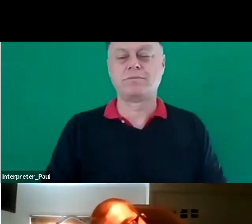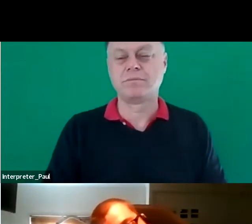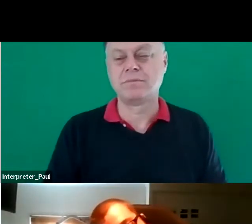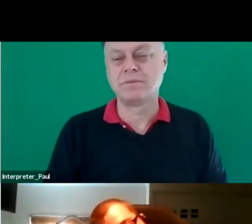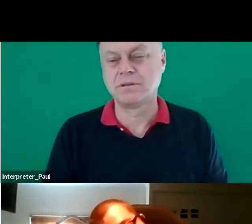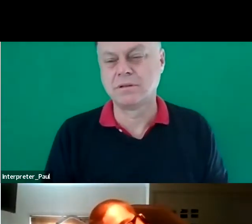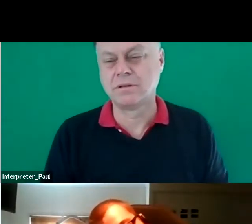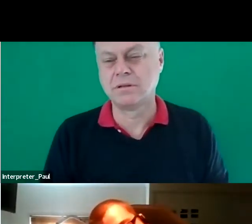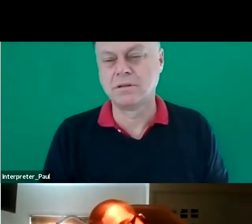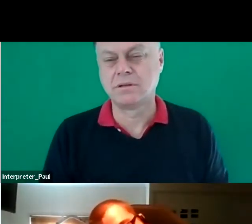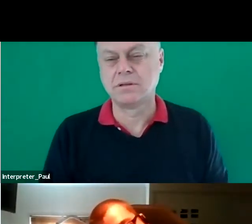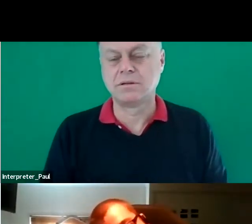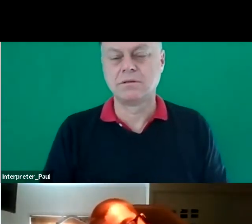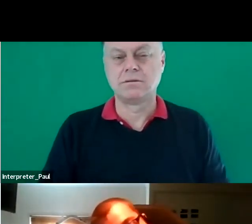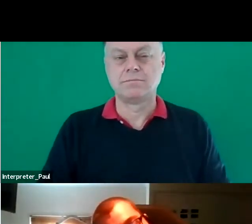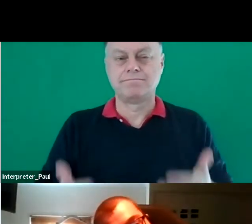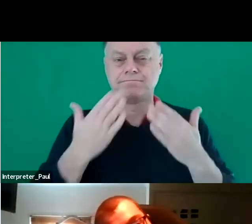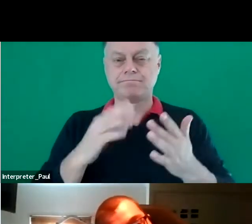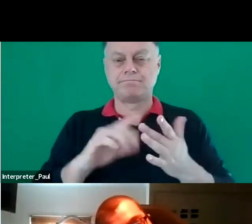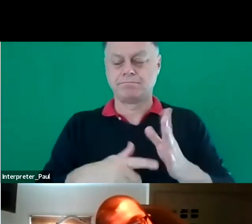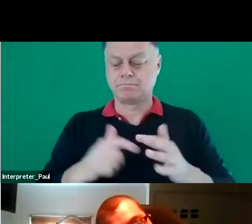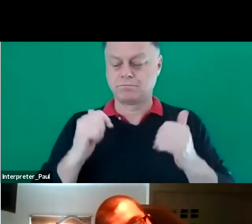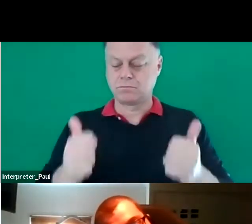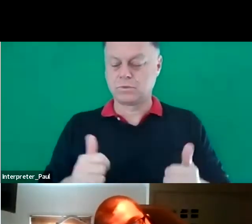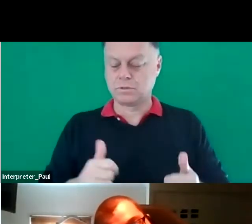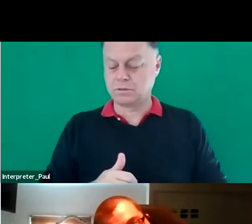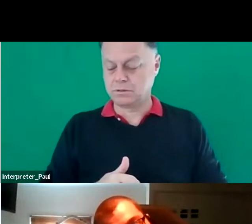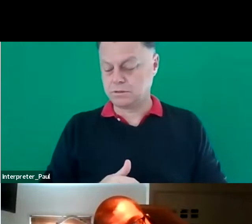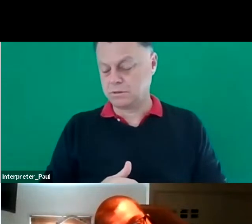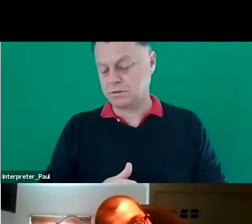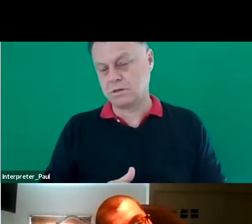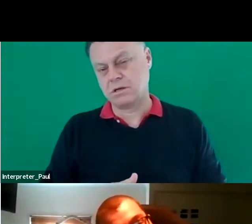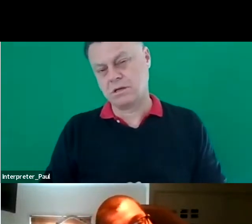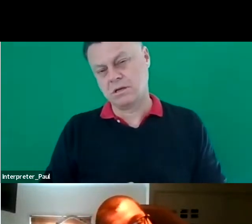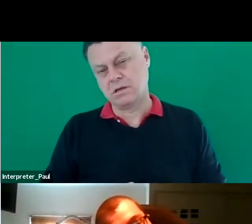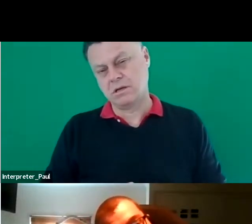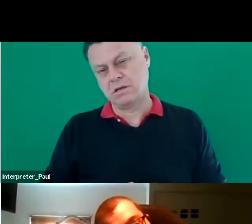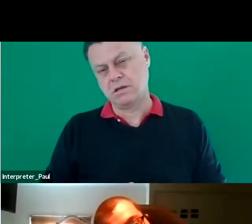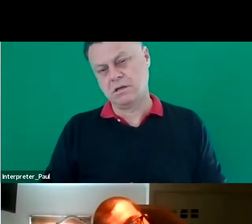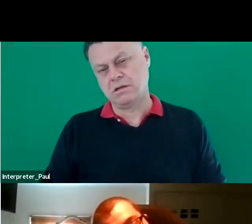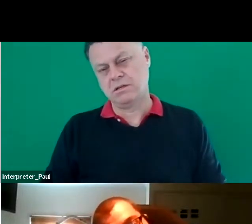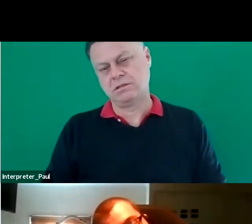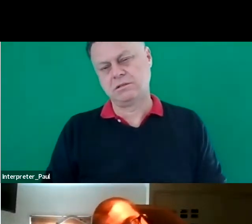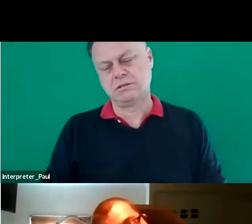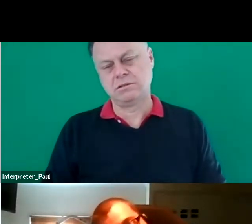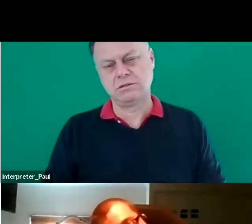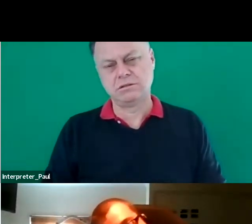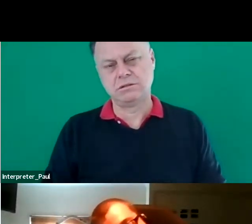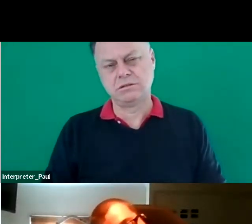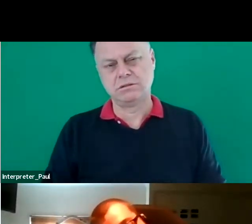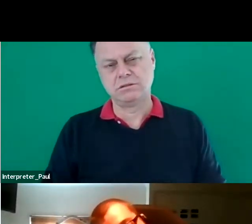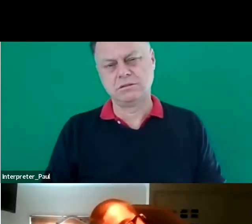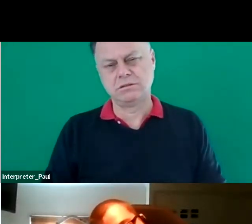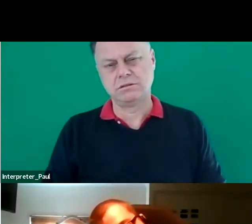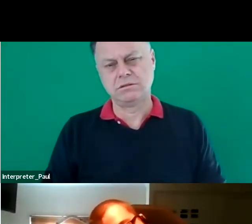Thanks, Jack. That's great. And that's a passion I share with you. I think